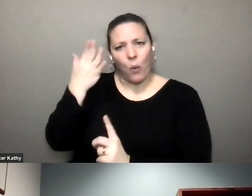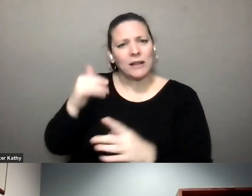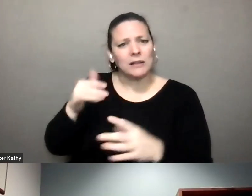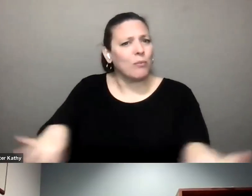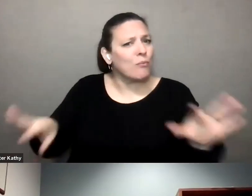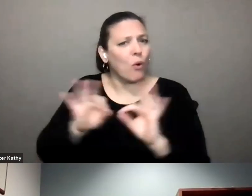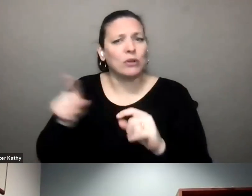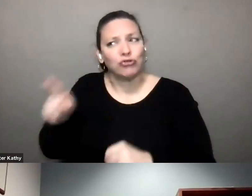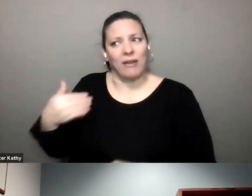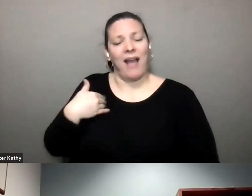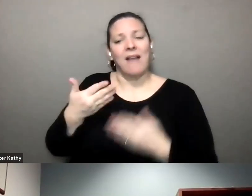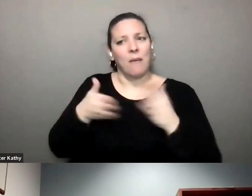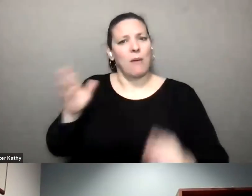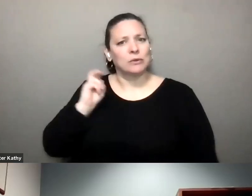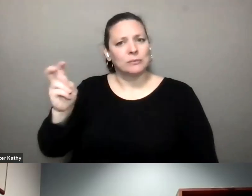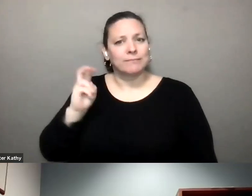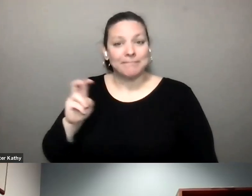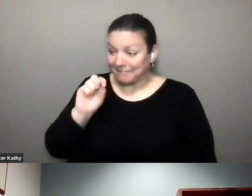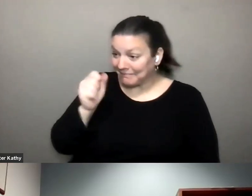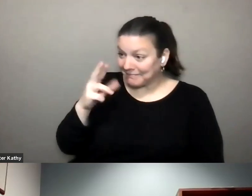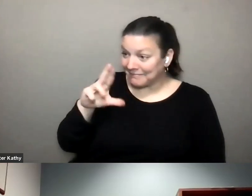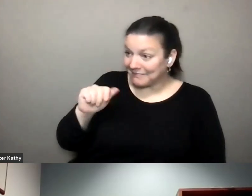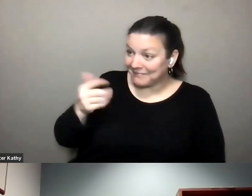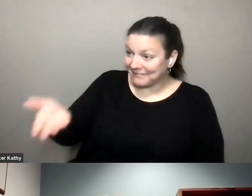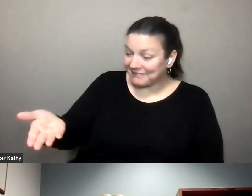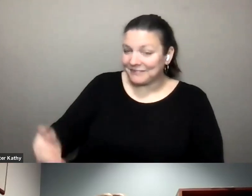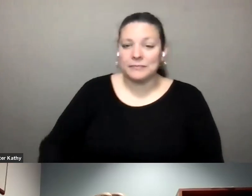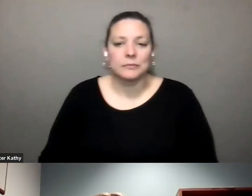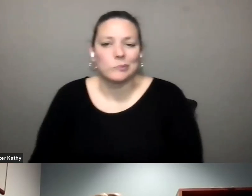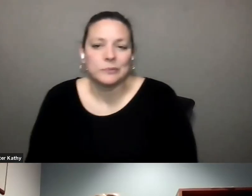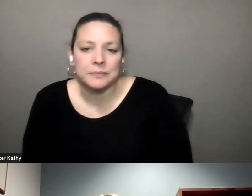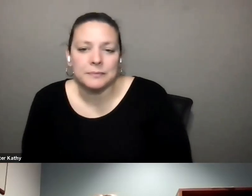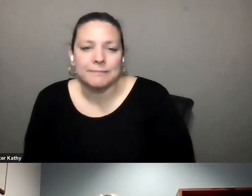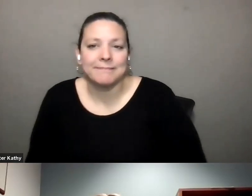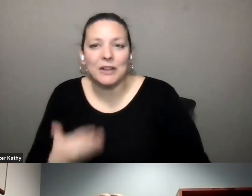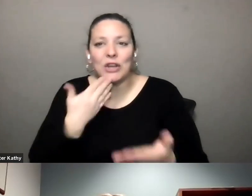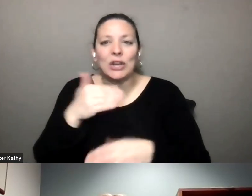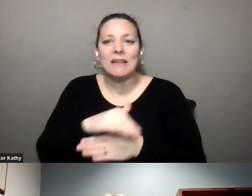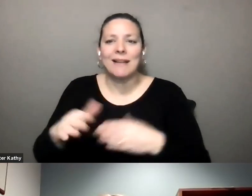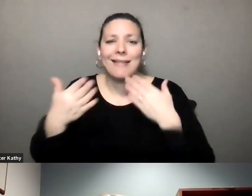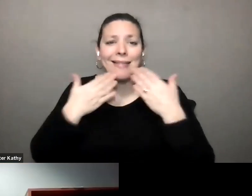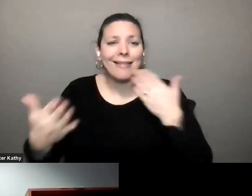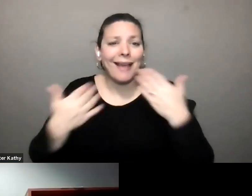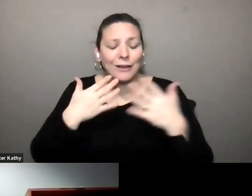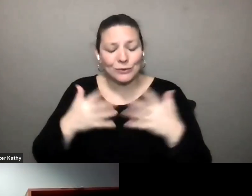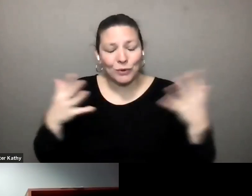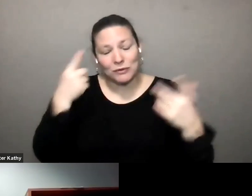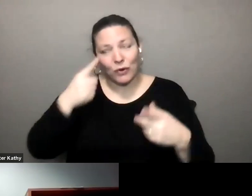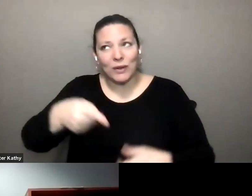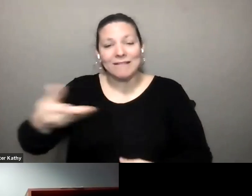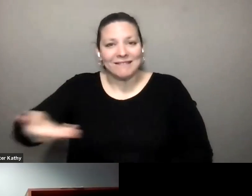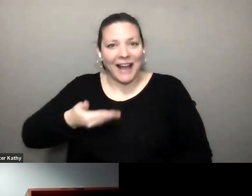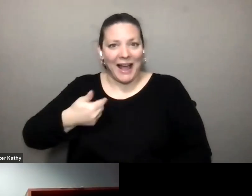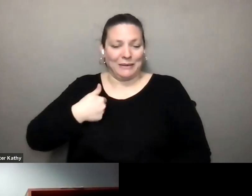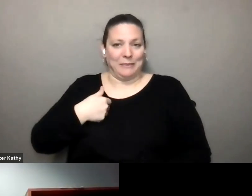sarah good evening thank you so much for inviting me